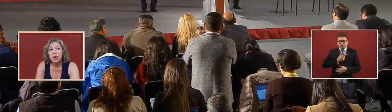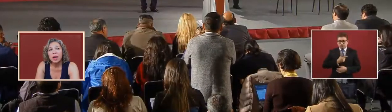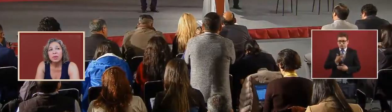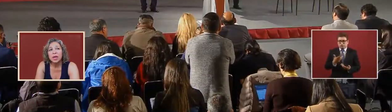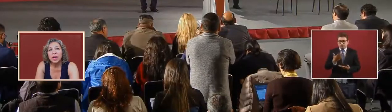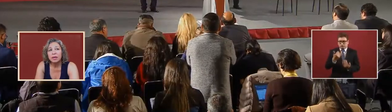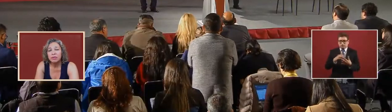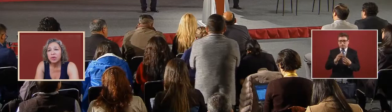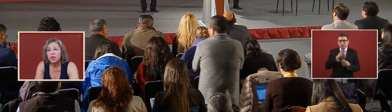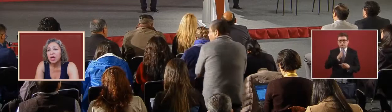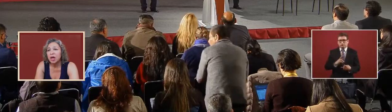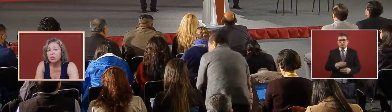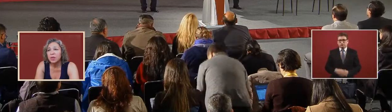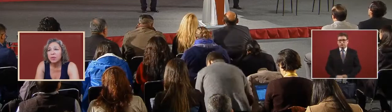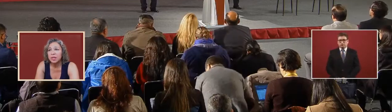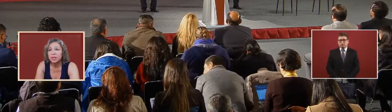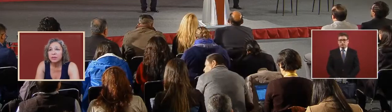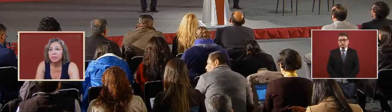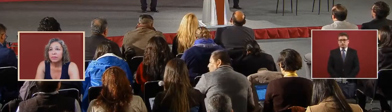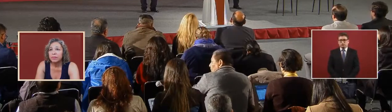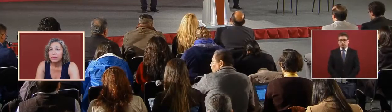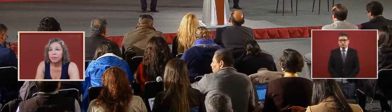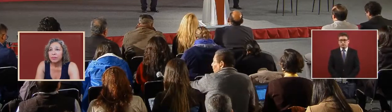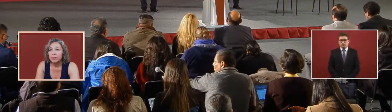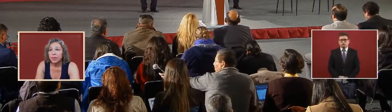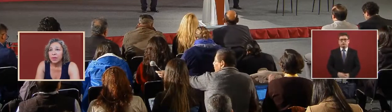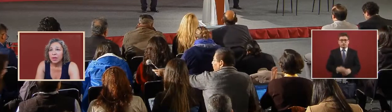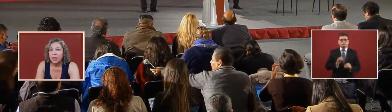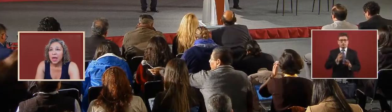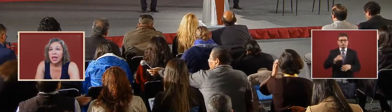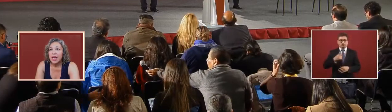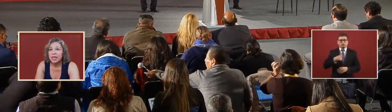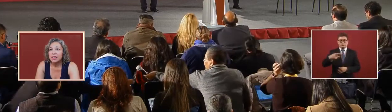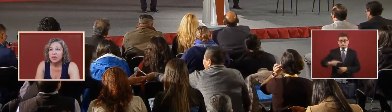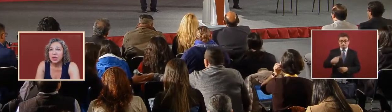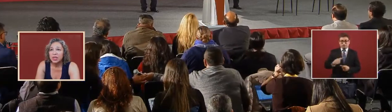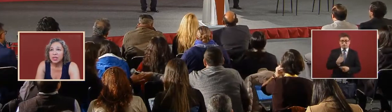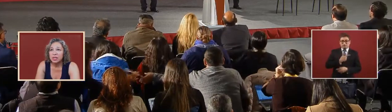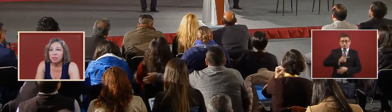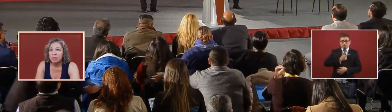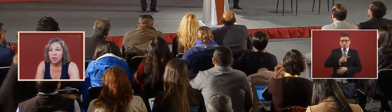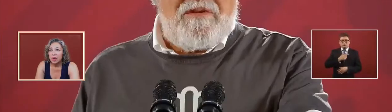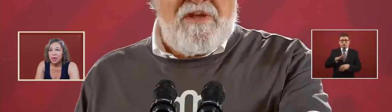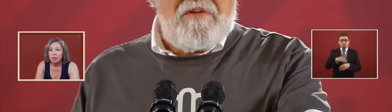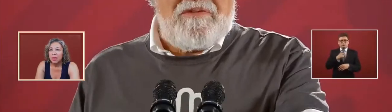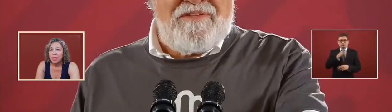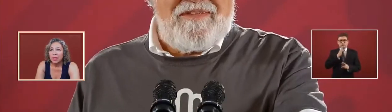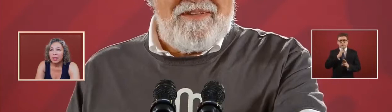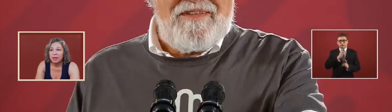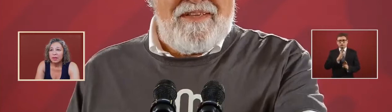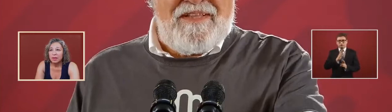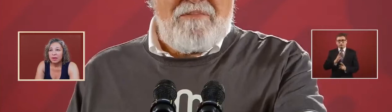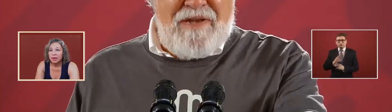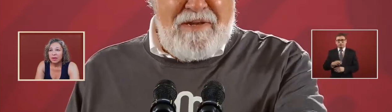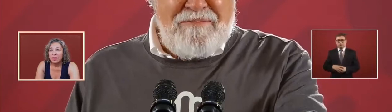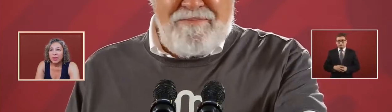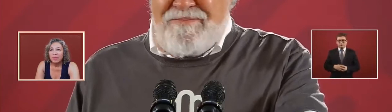so i would like for you to help me with it i like these questions because